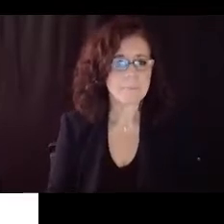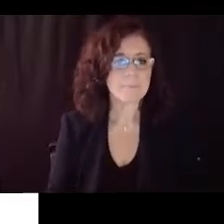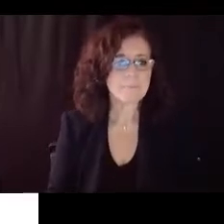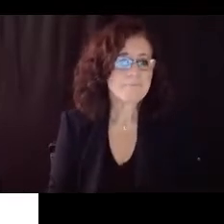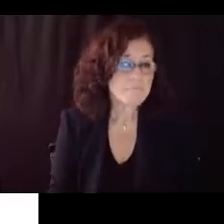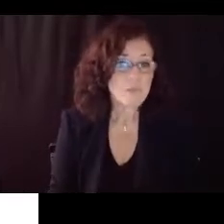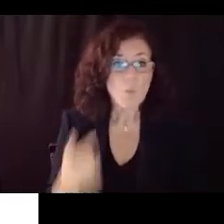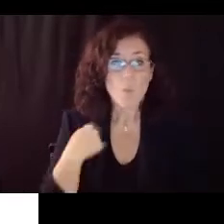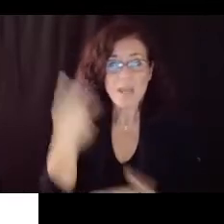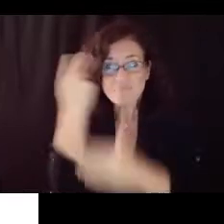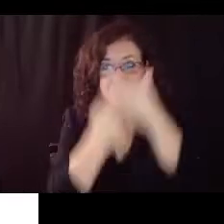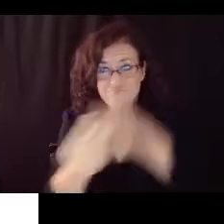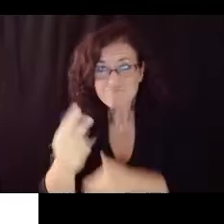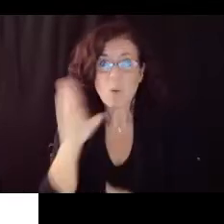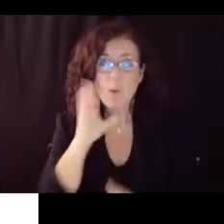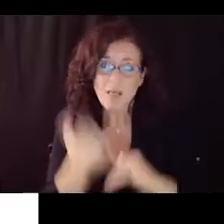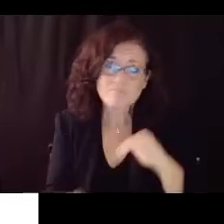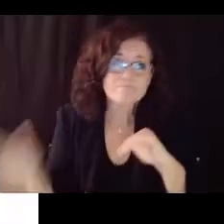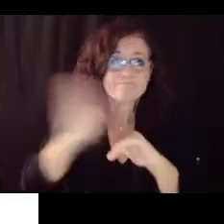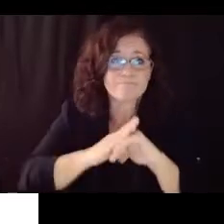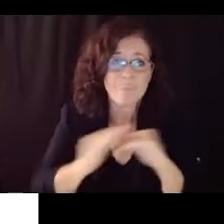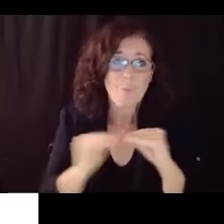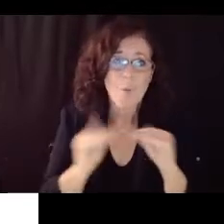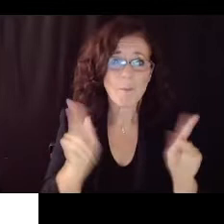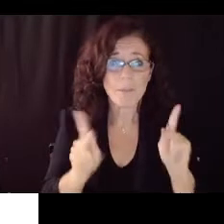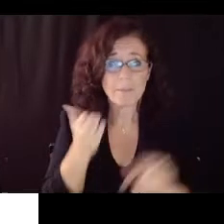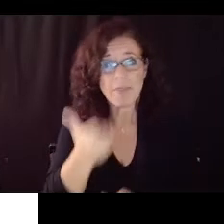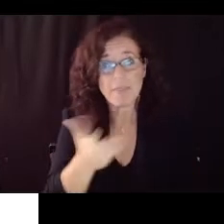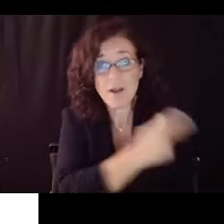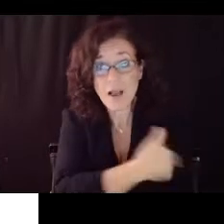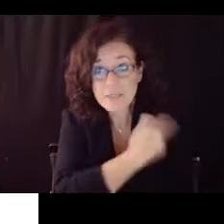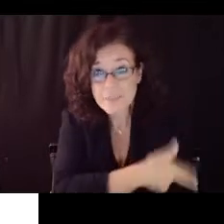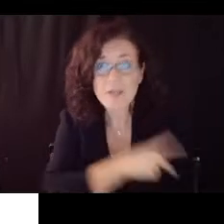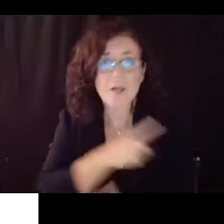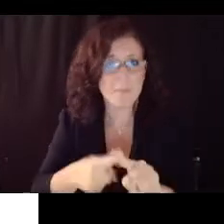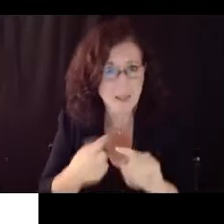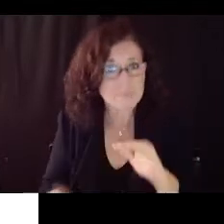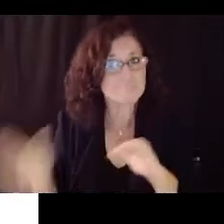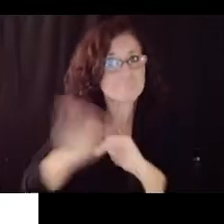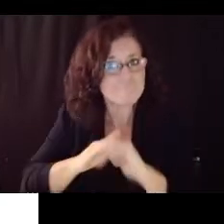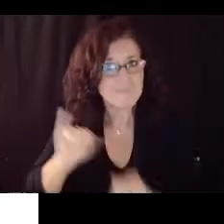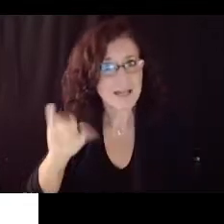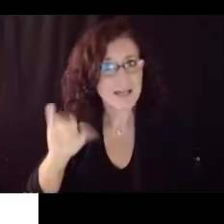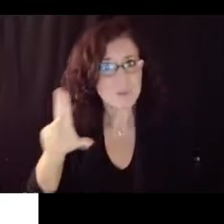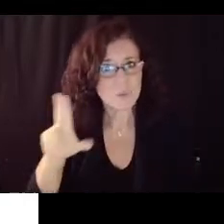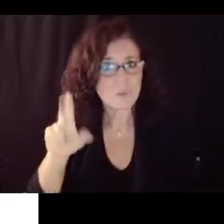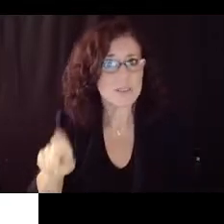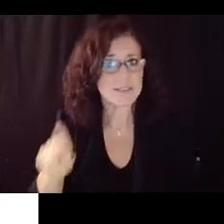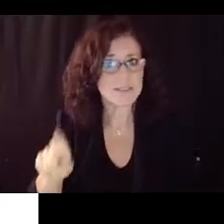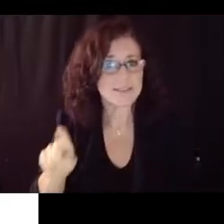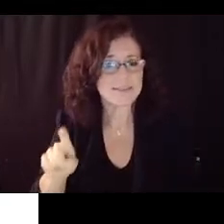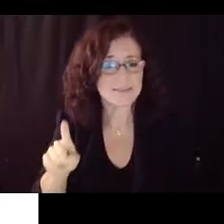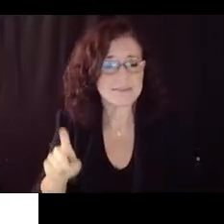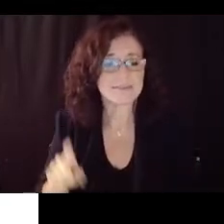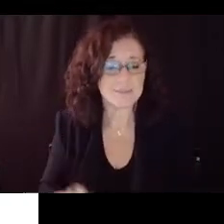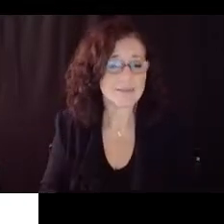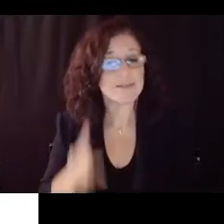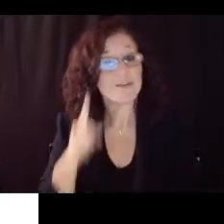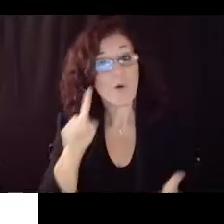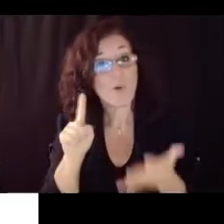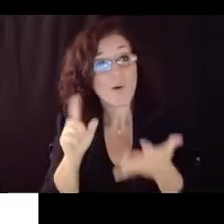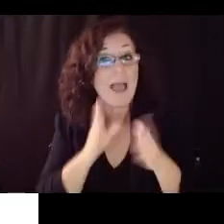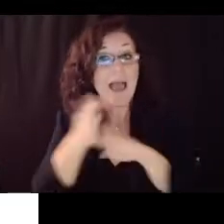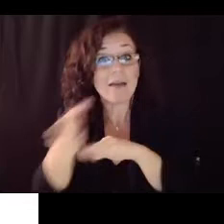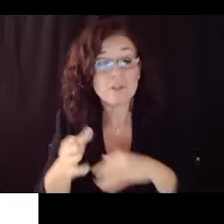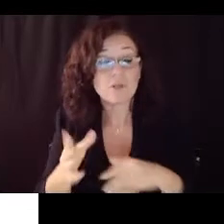hospitalization and ICU ICU needs over um likely this the next small number of weeks um particularly following the Christmas and